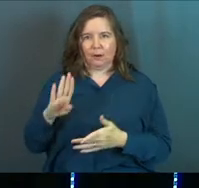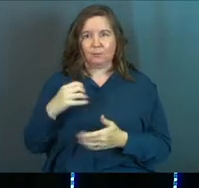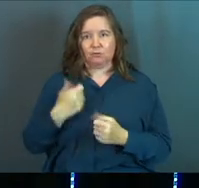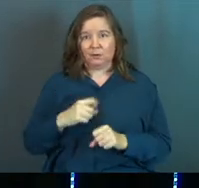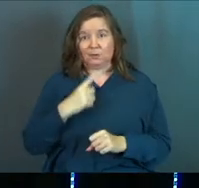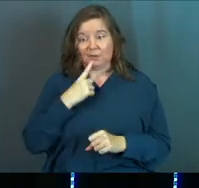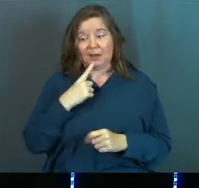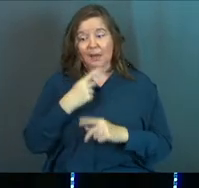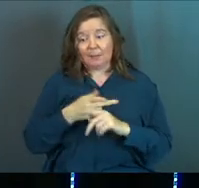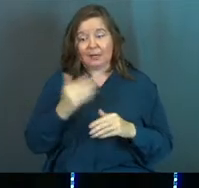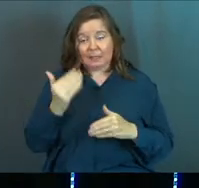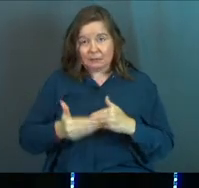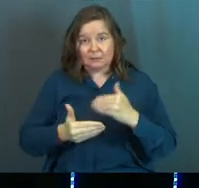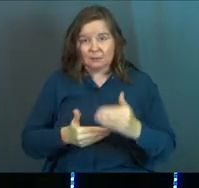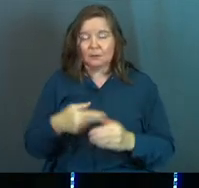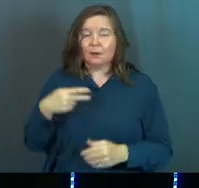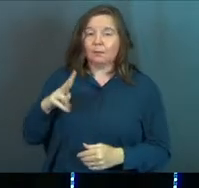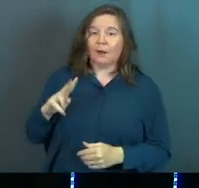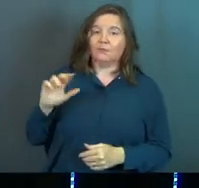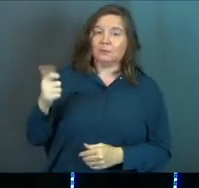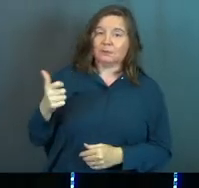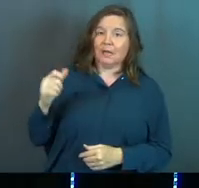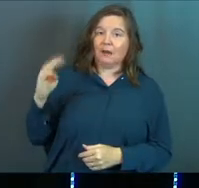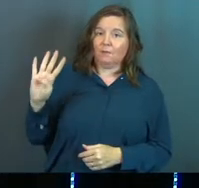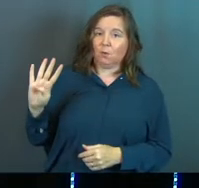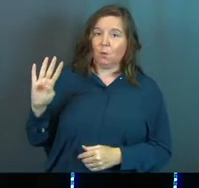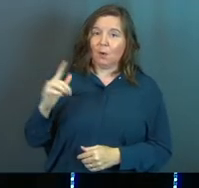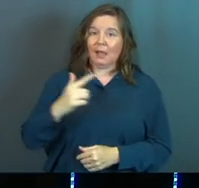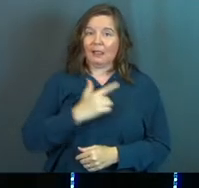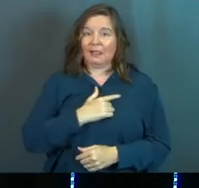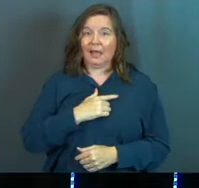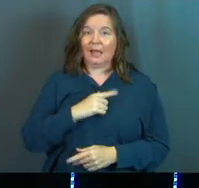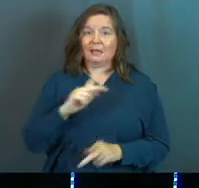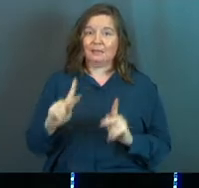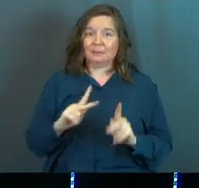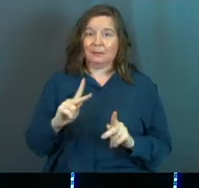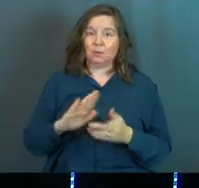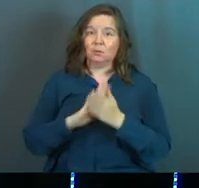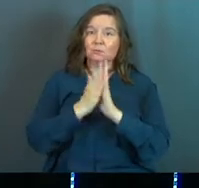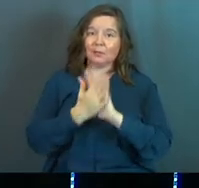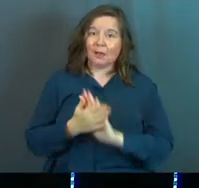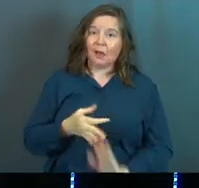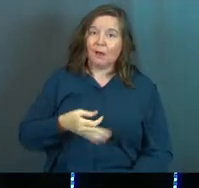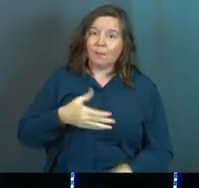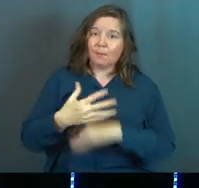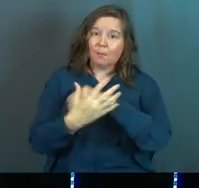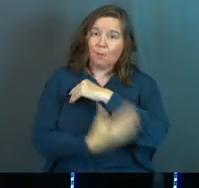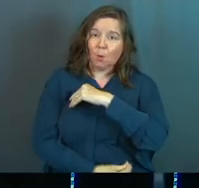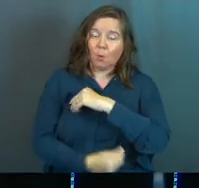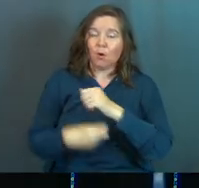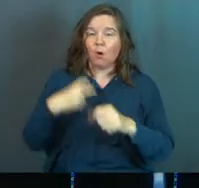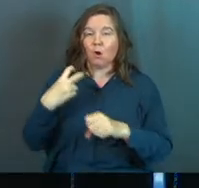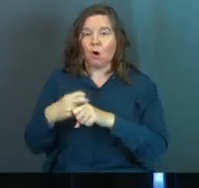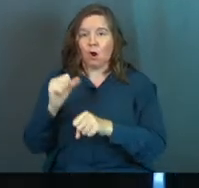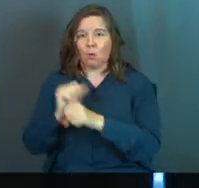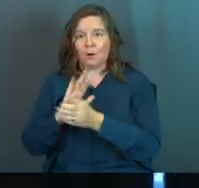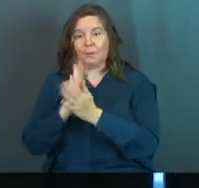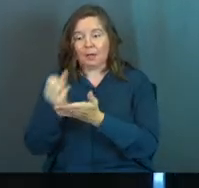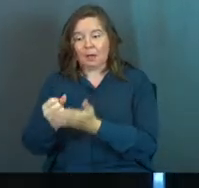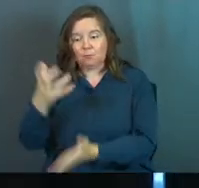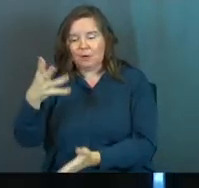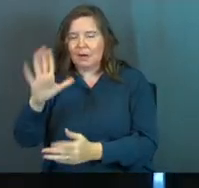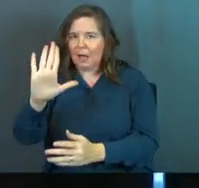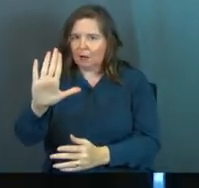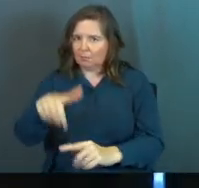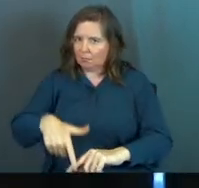is trying to say. Now, I'm going to keep moving here. Proverbs 10, 4. Lazy people are soon poor. Hard workers get rich. Now, pause there really quick.